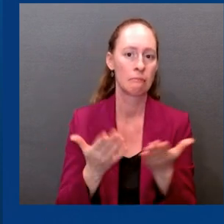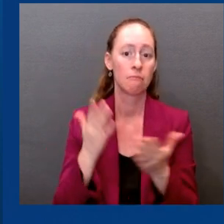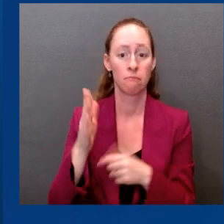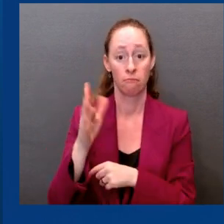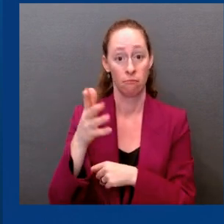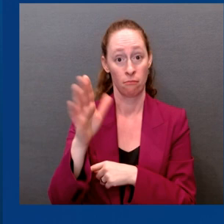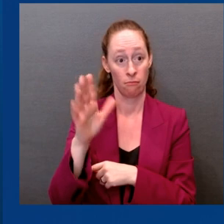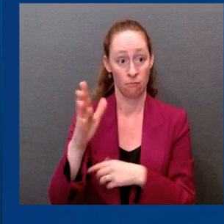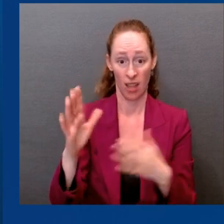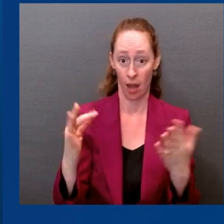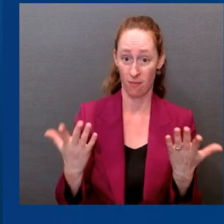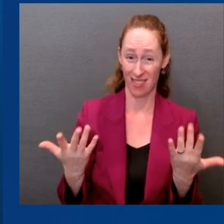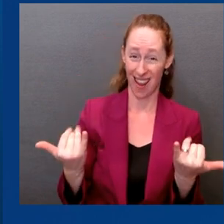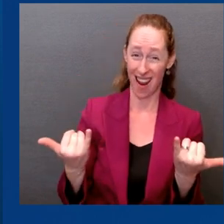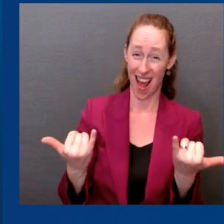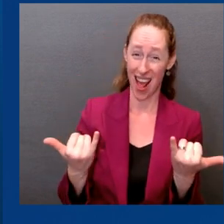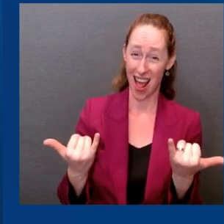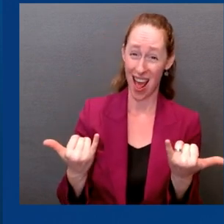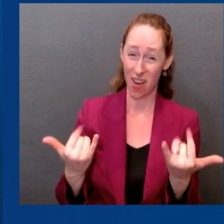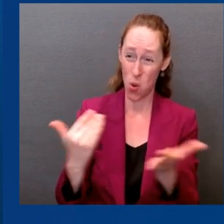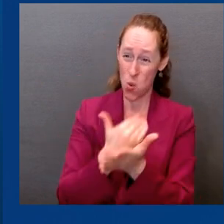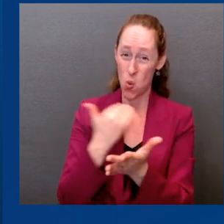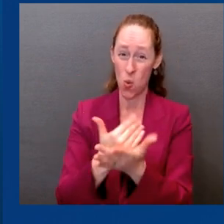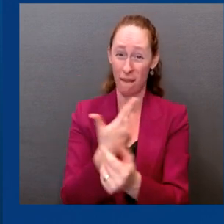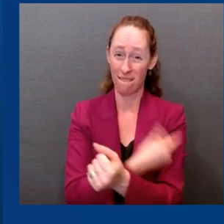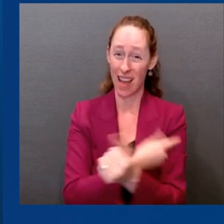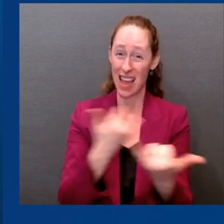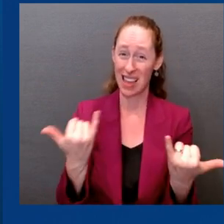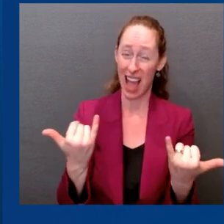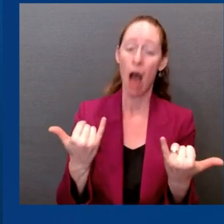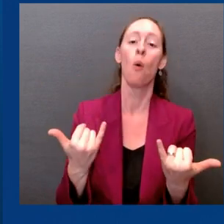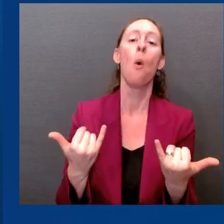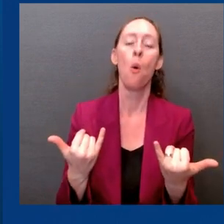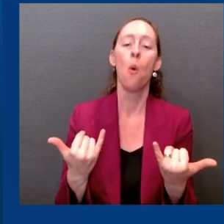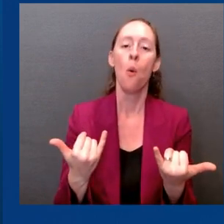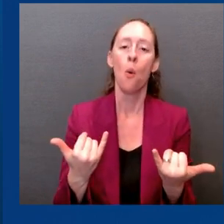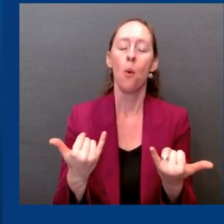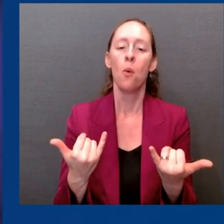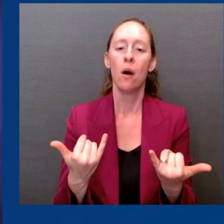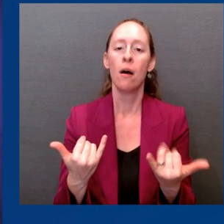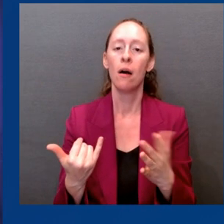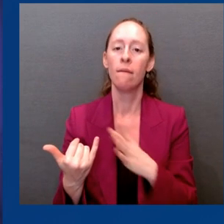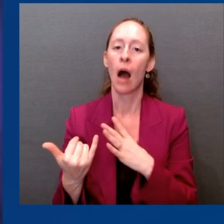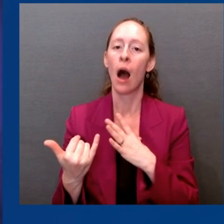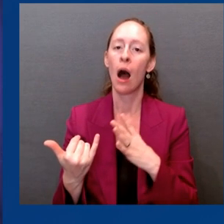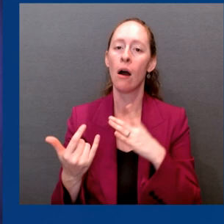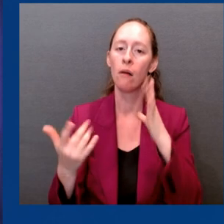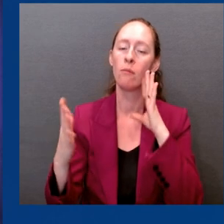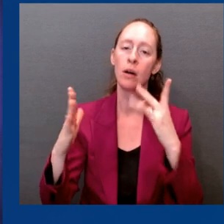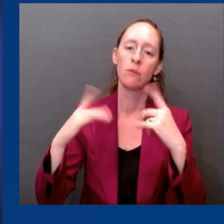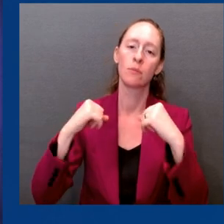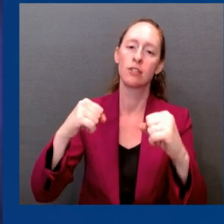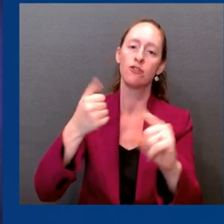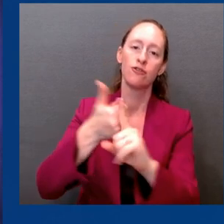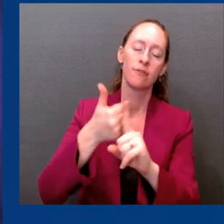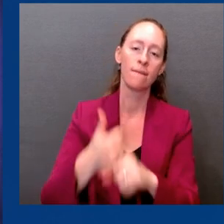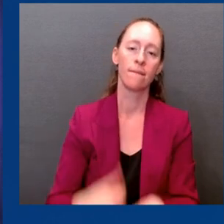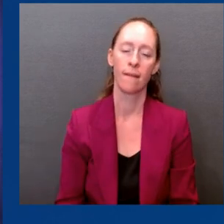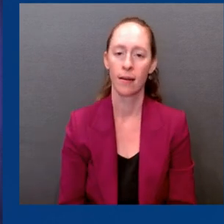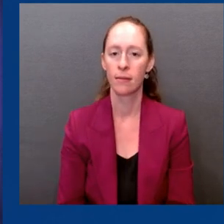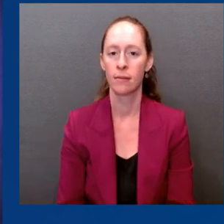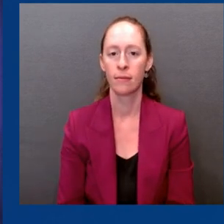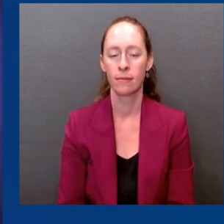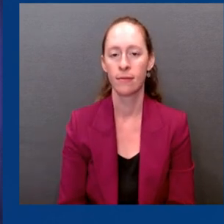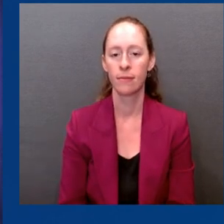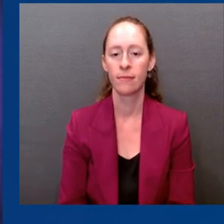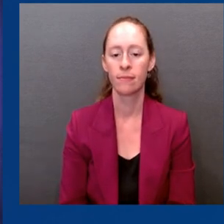avert all of the challenges that we, you know, otherwise might anticipate. Dr. And let me just add one more thing to this, because